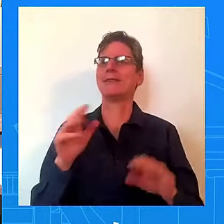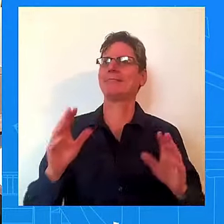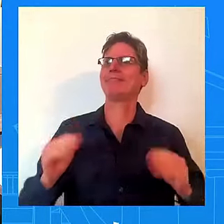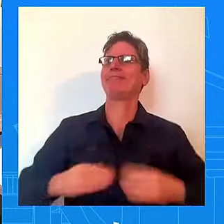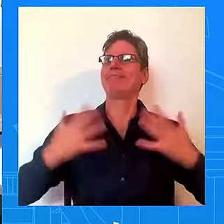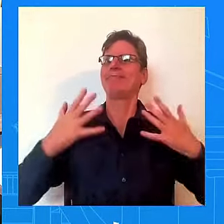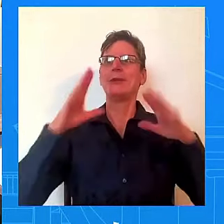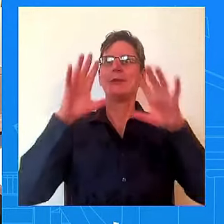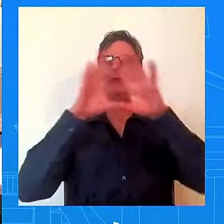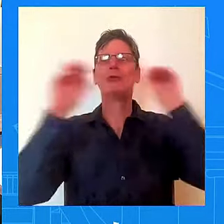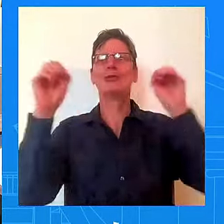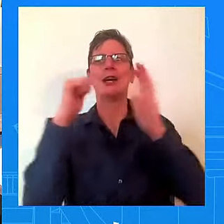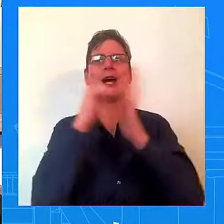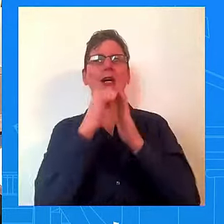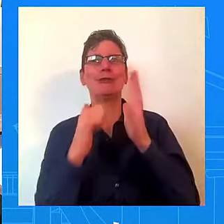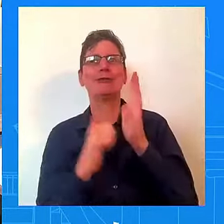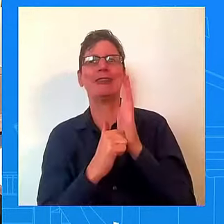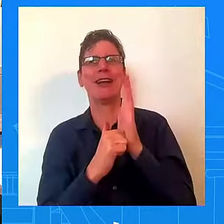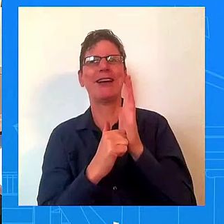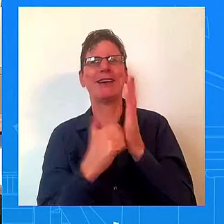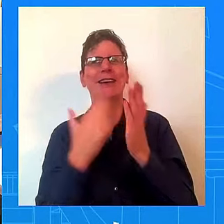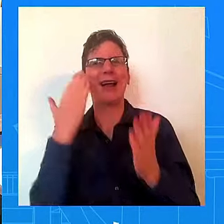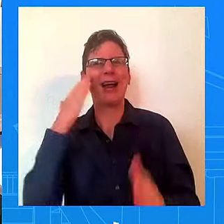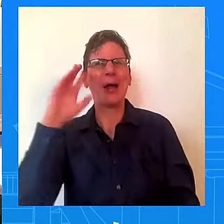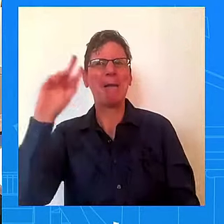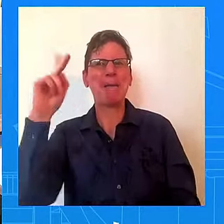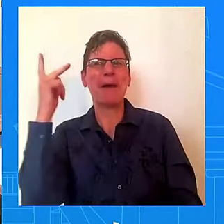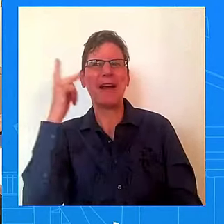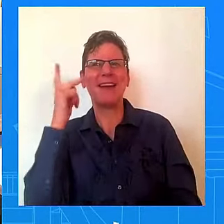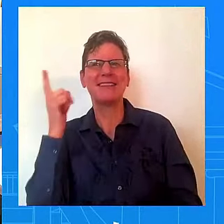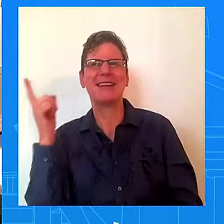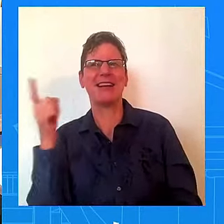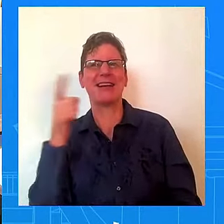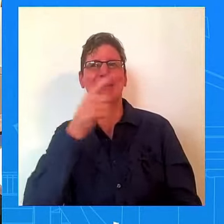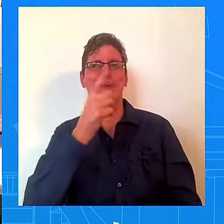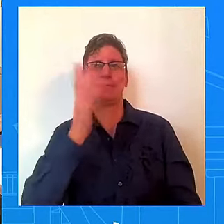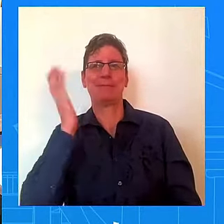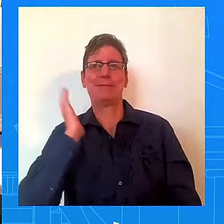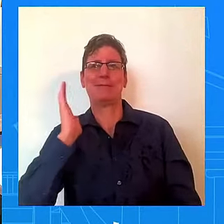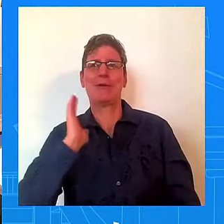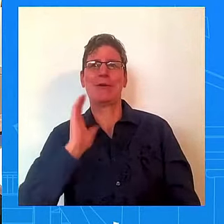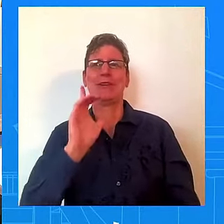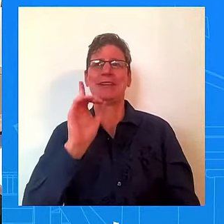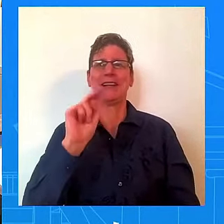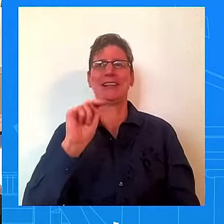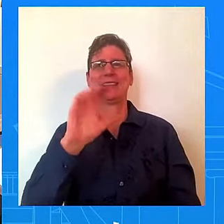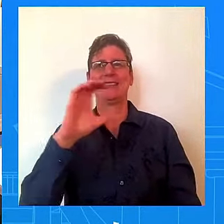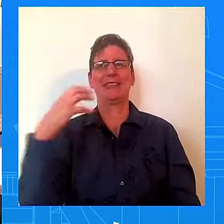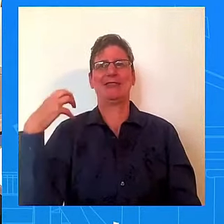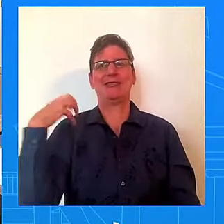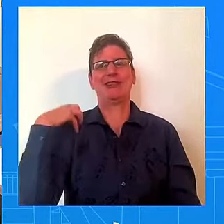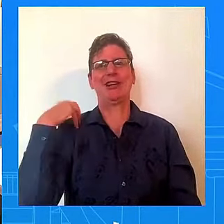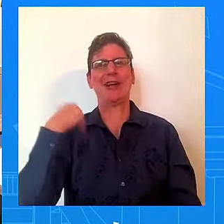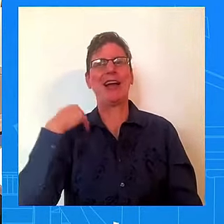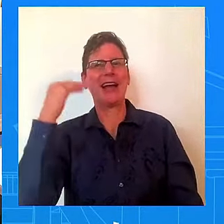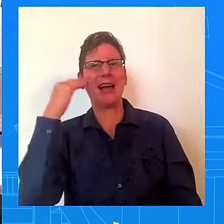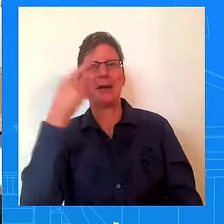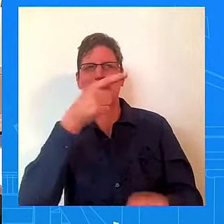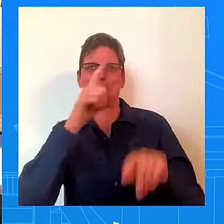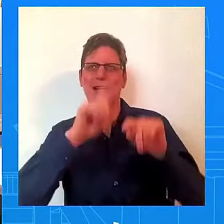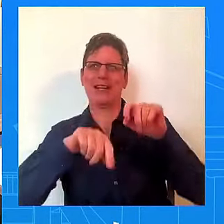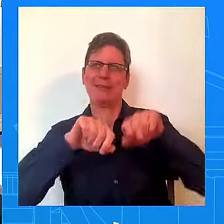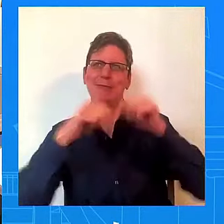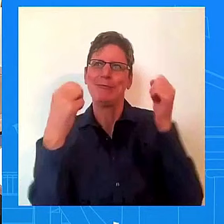was a former DNC chair, and I don't want you to violate any rules, but is it a coincidence that the president is going to two critical